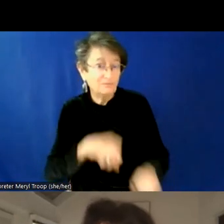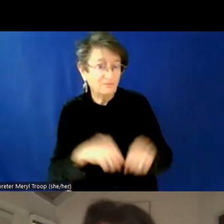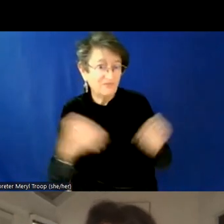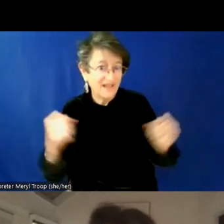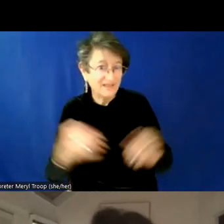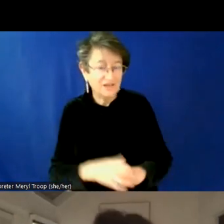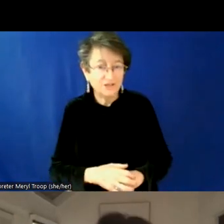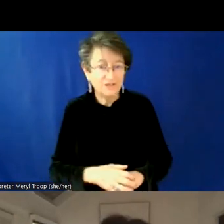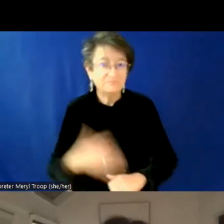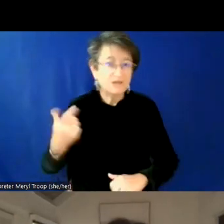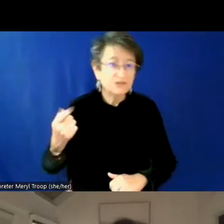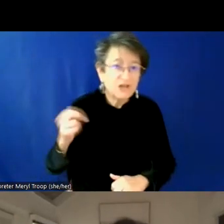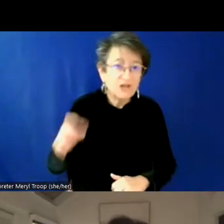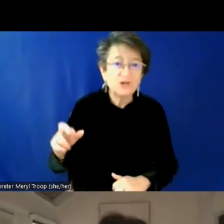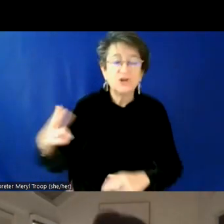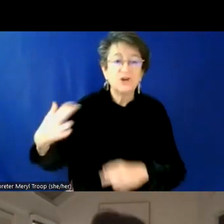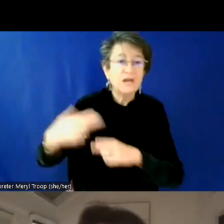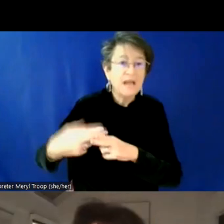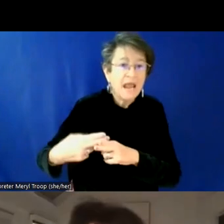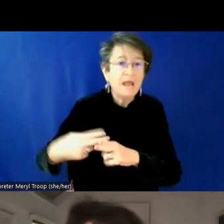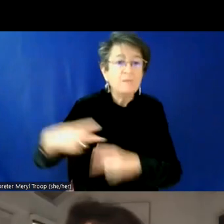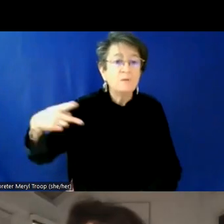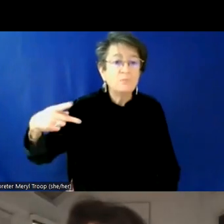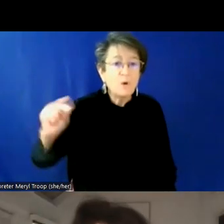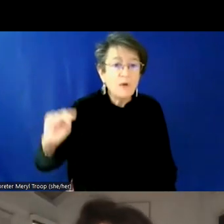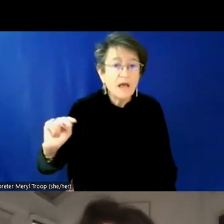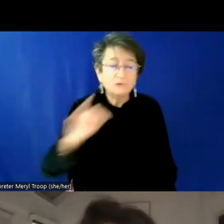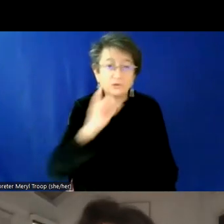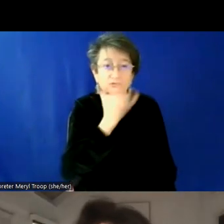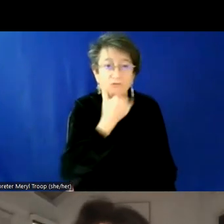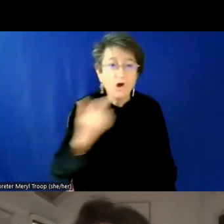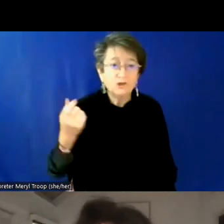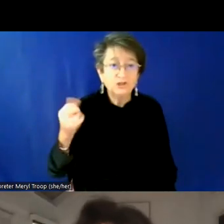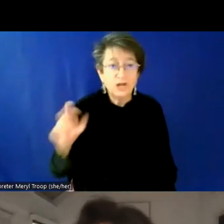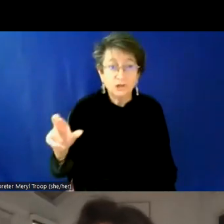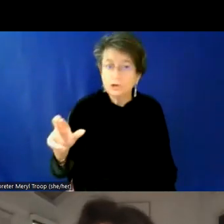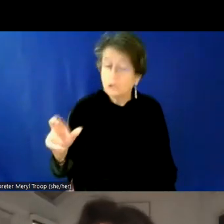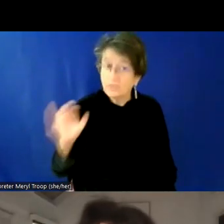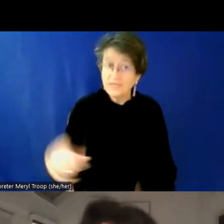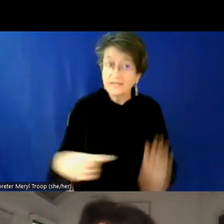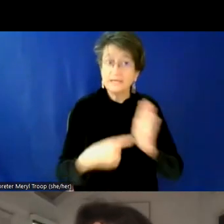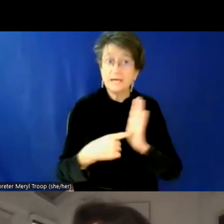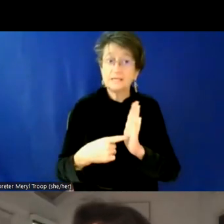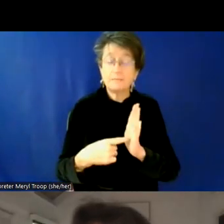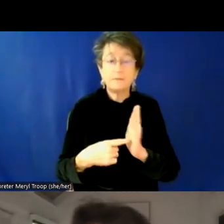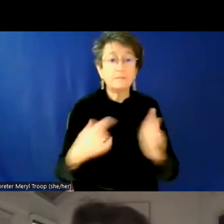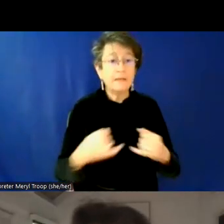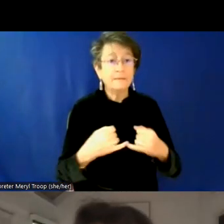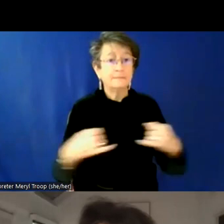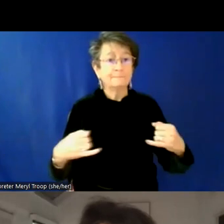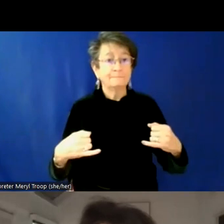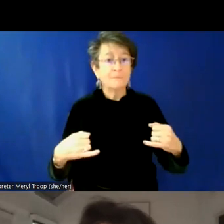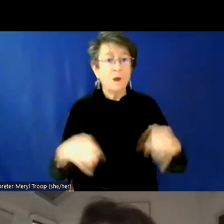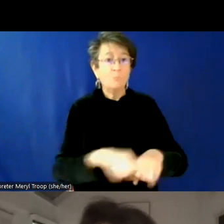name, about their pronouns, misgendering someone consistently is an example of that, where it might kind of cross the line into a policy